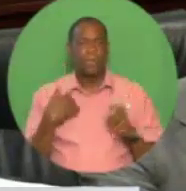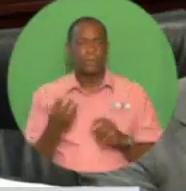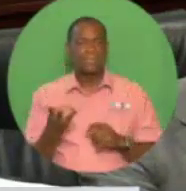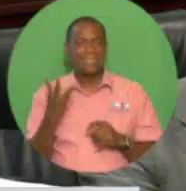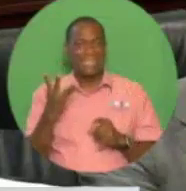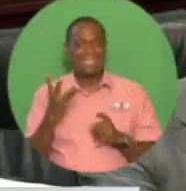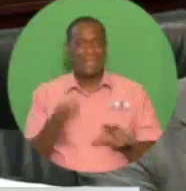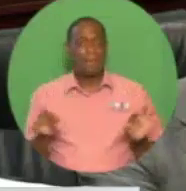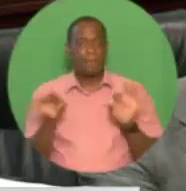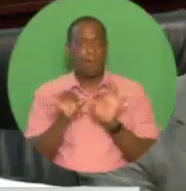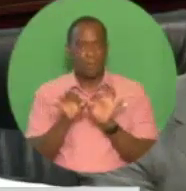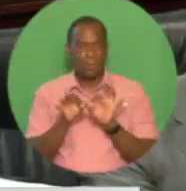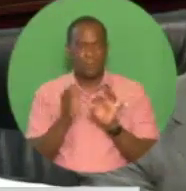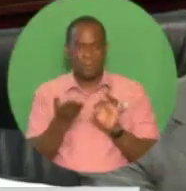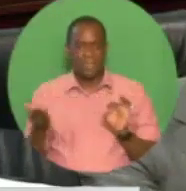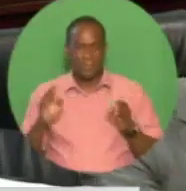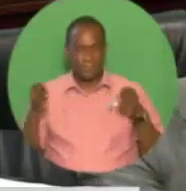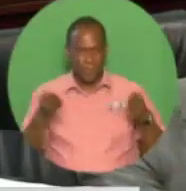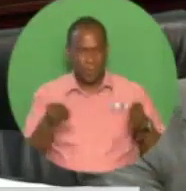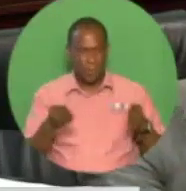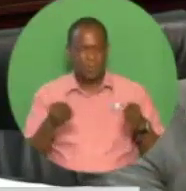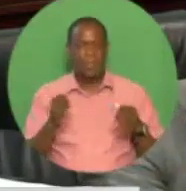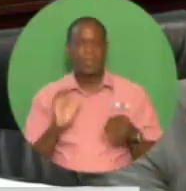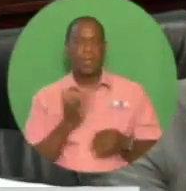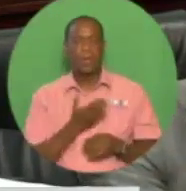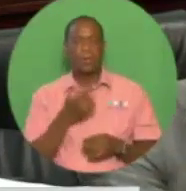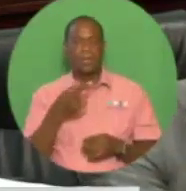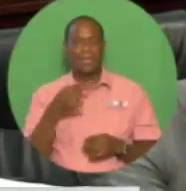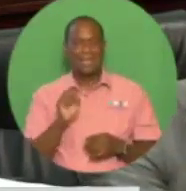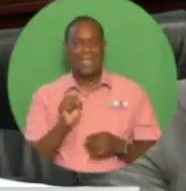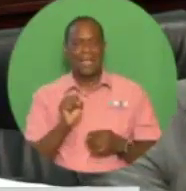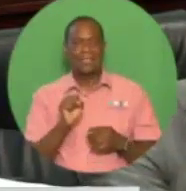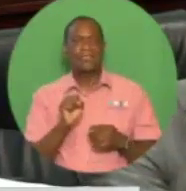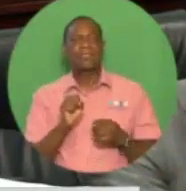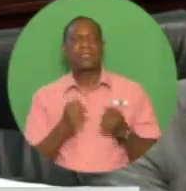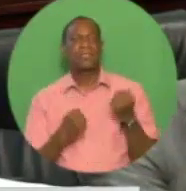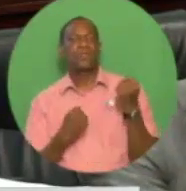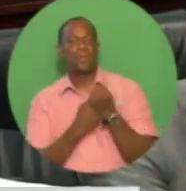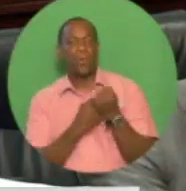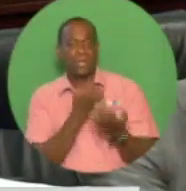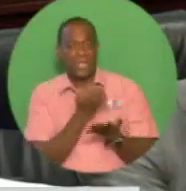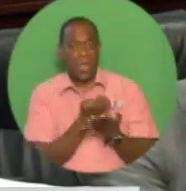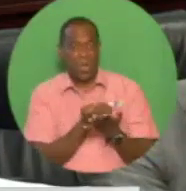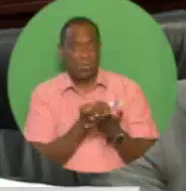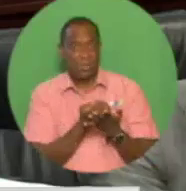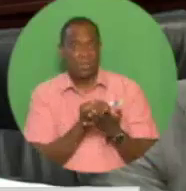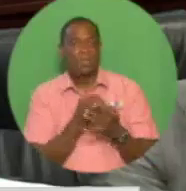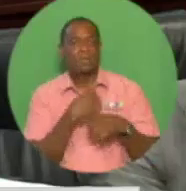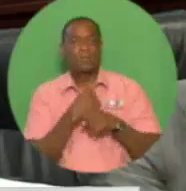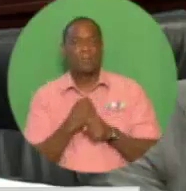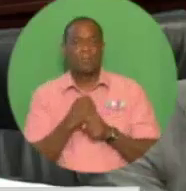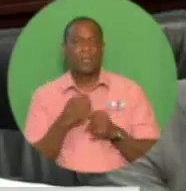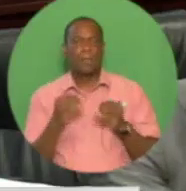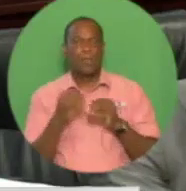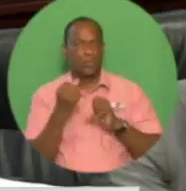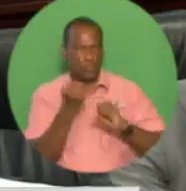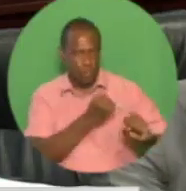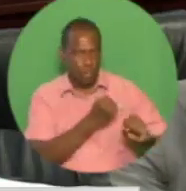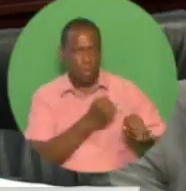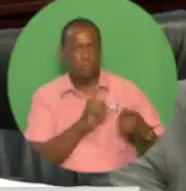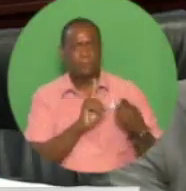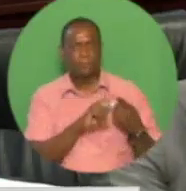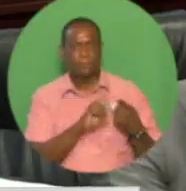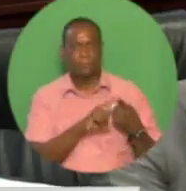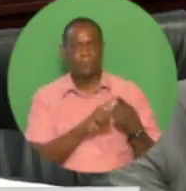One, strengthening our gas-based economy. On August the 8th, 2018, the Prime